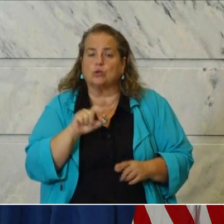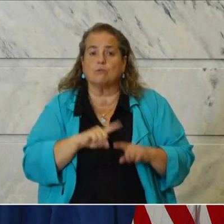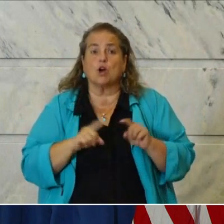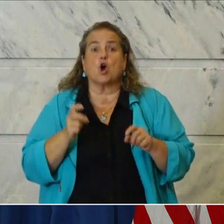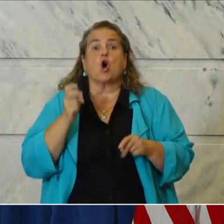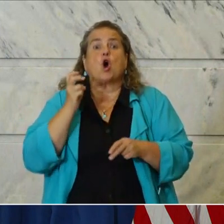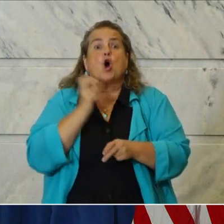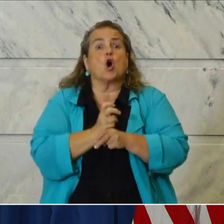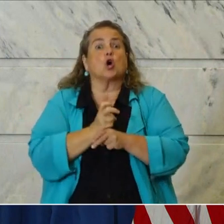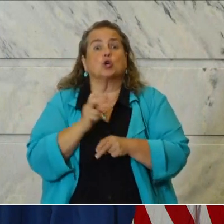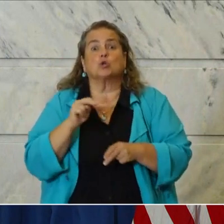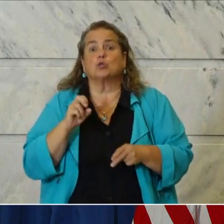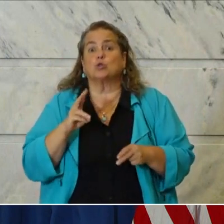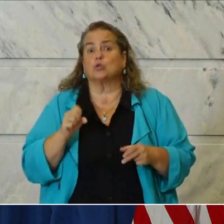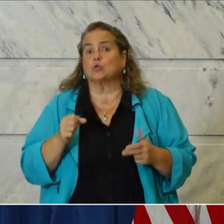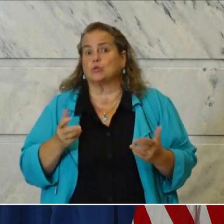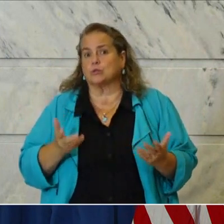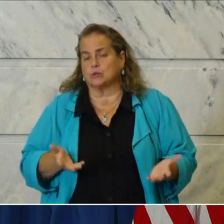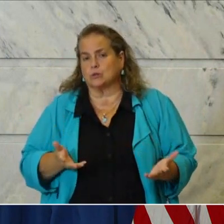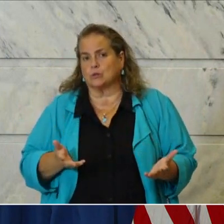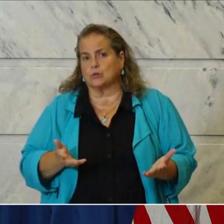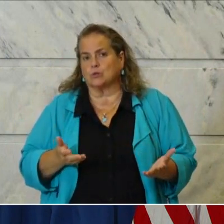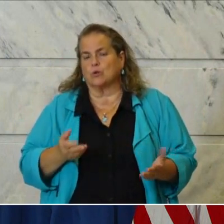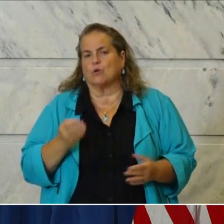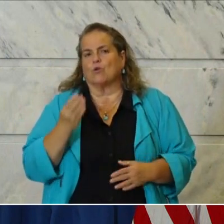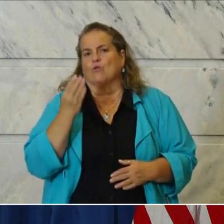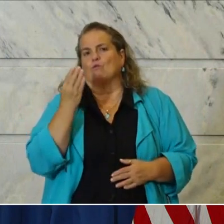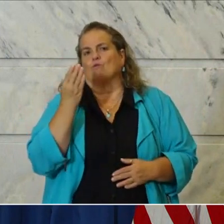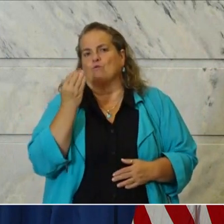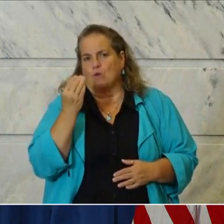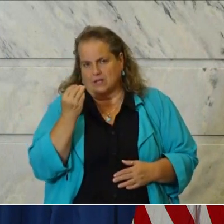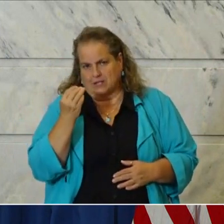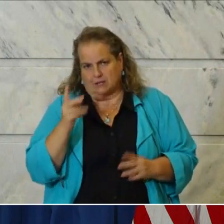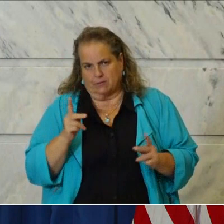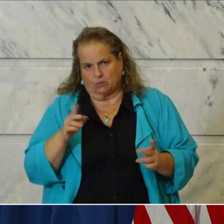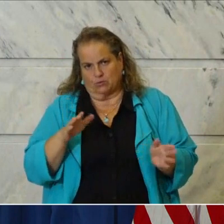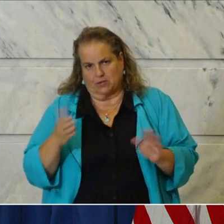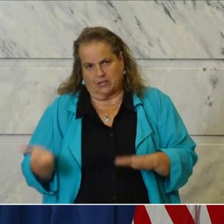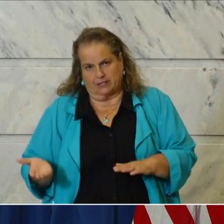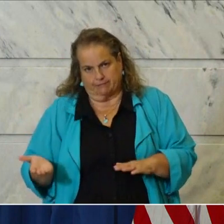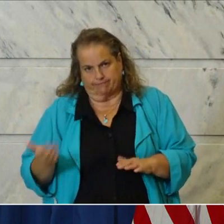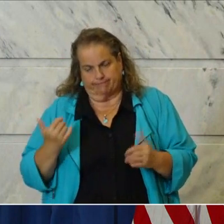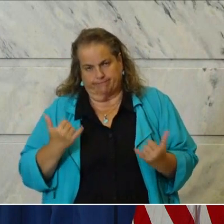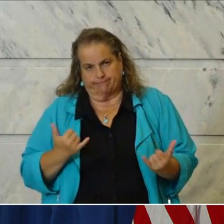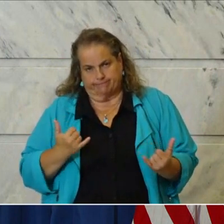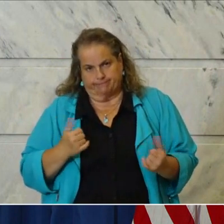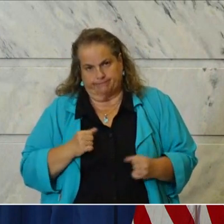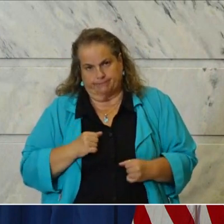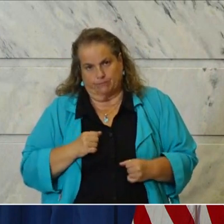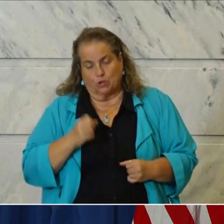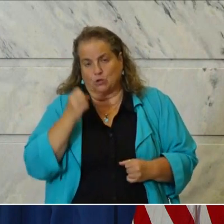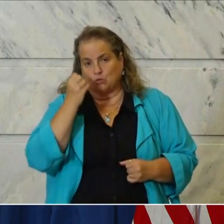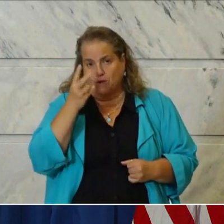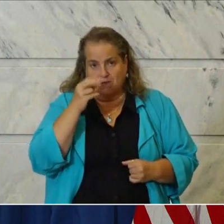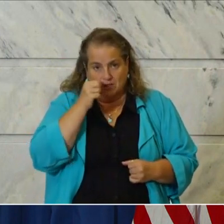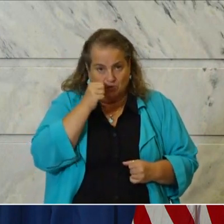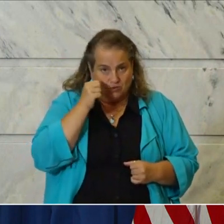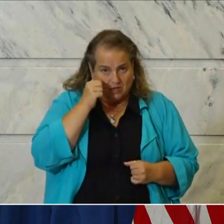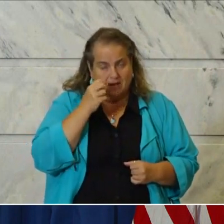hard news. We're announcing 14 new deaths today at 12 yesterday.